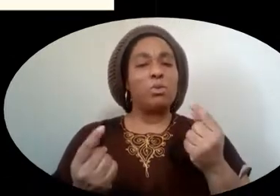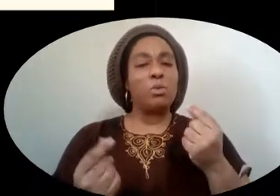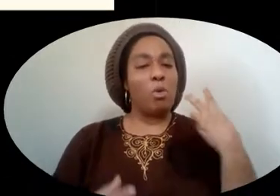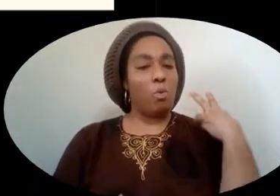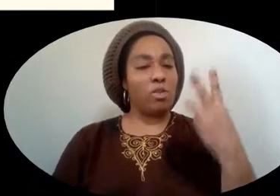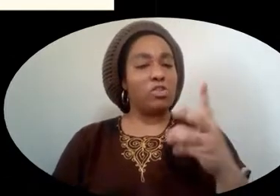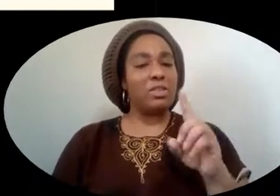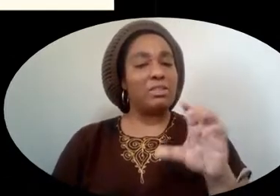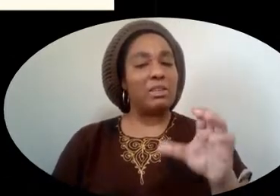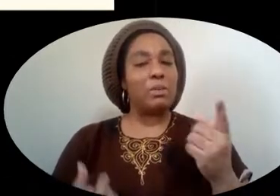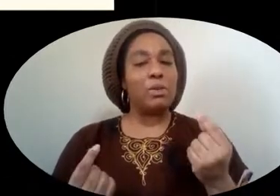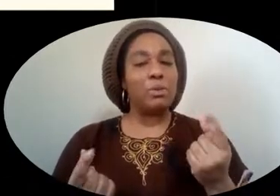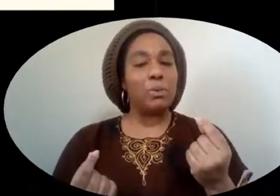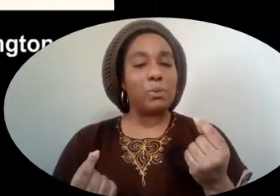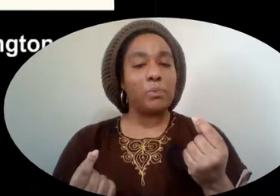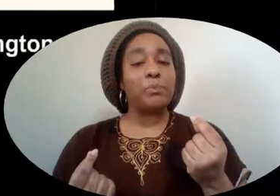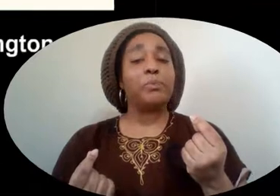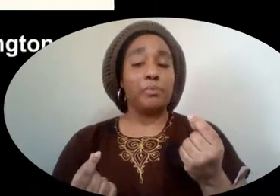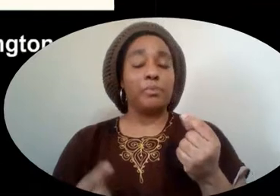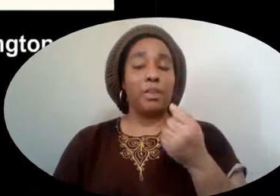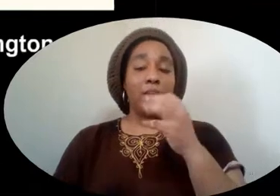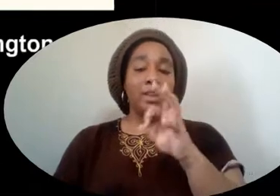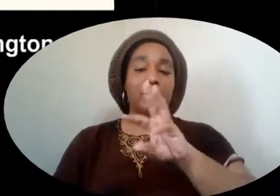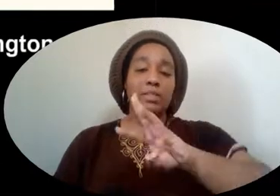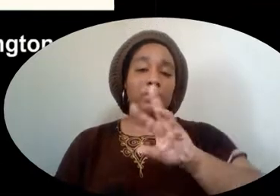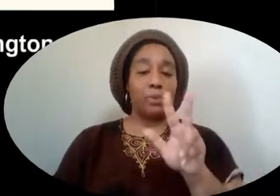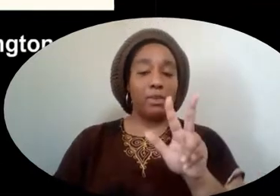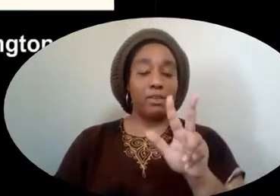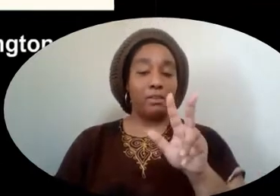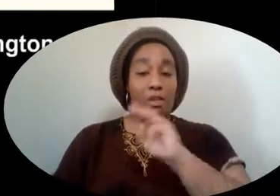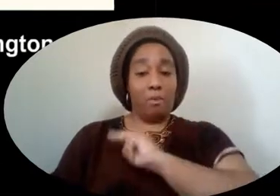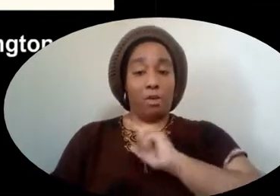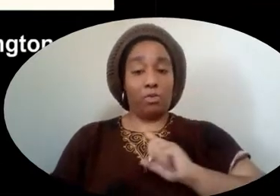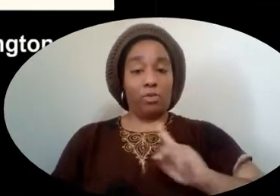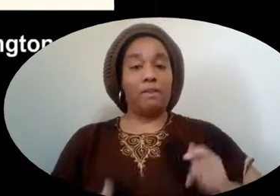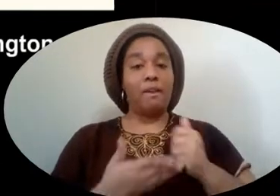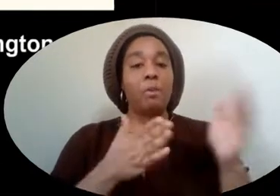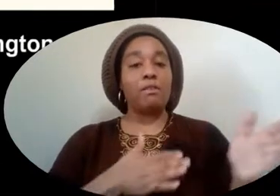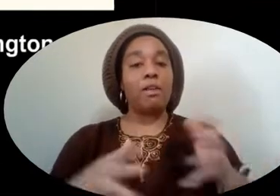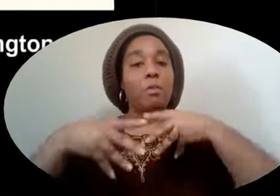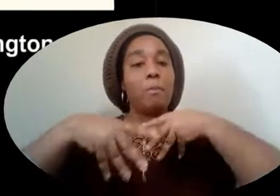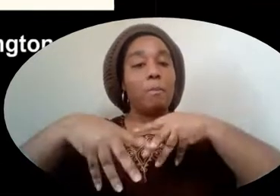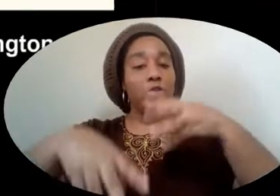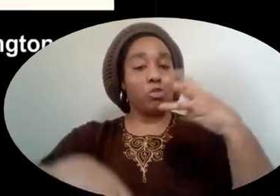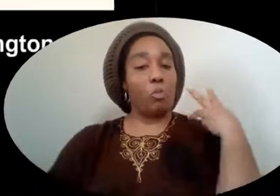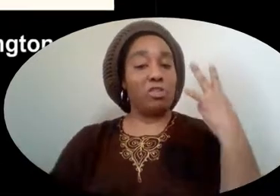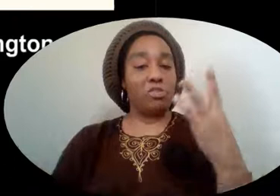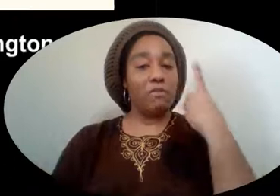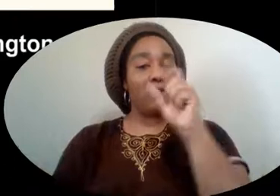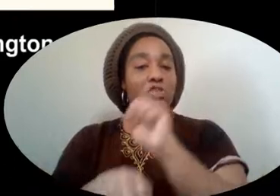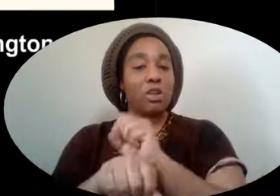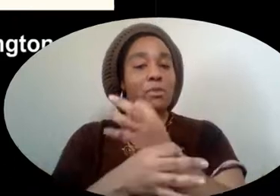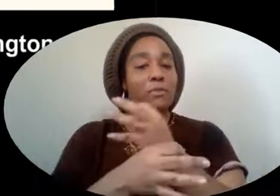Washington, D.C.? In 1963, Dr. King helped organize the March on